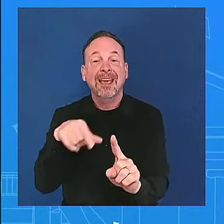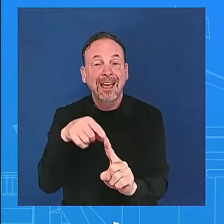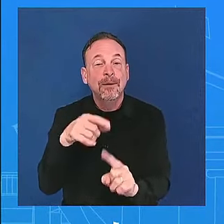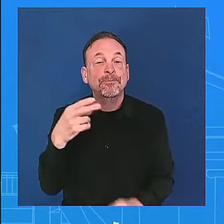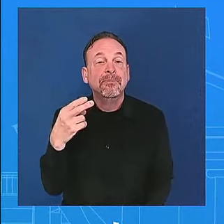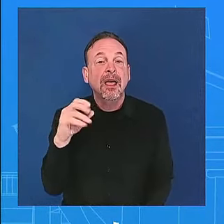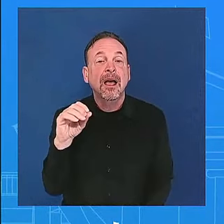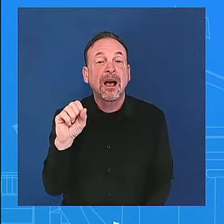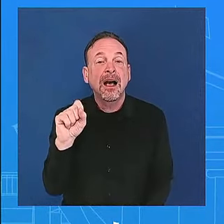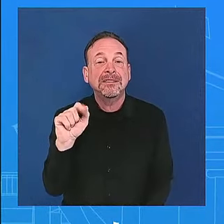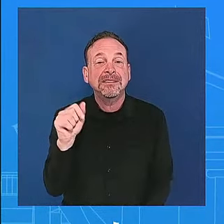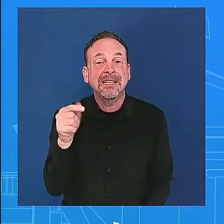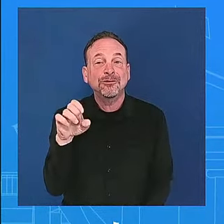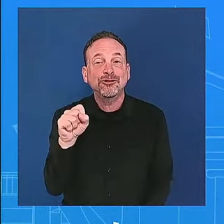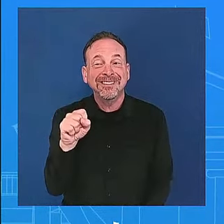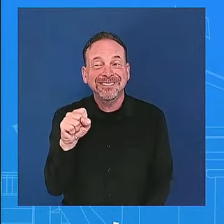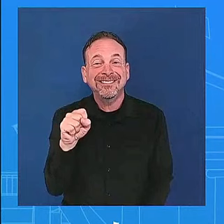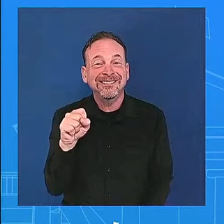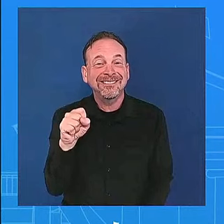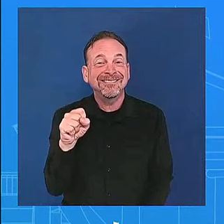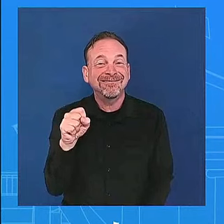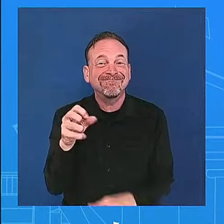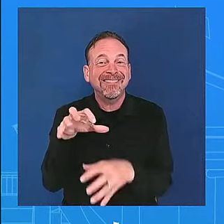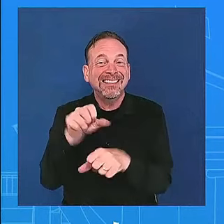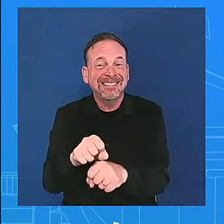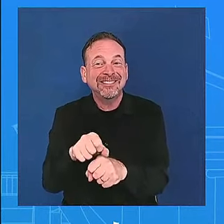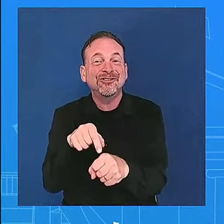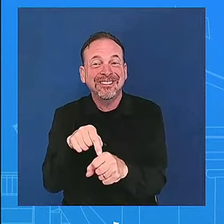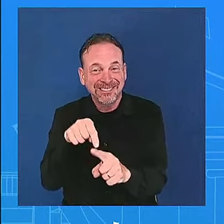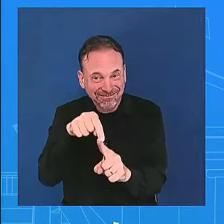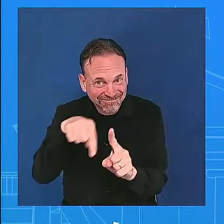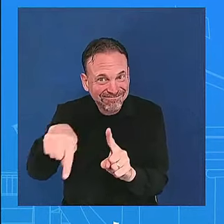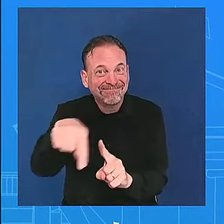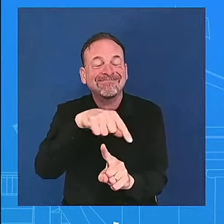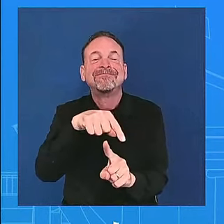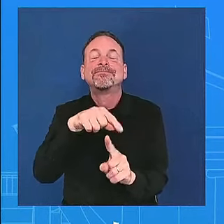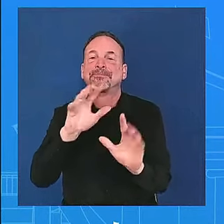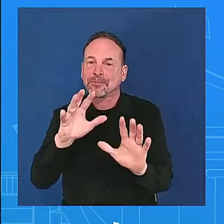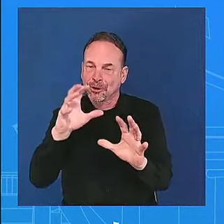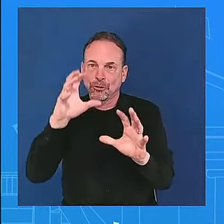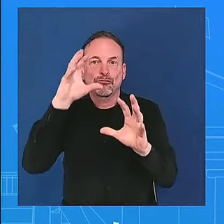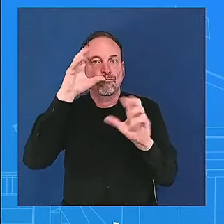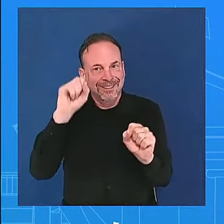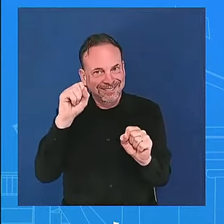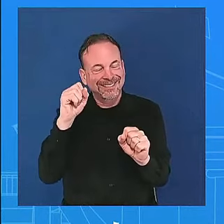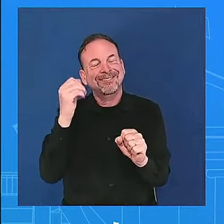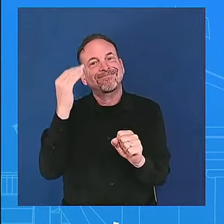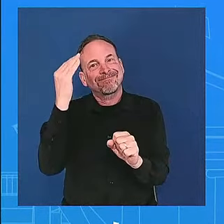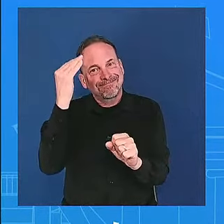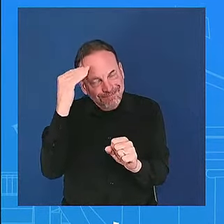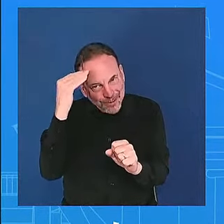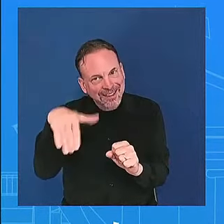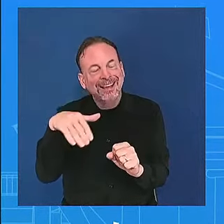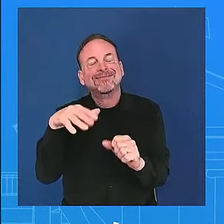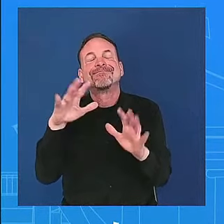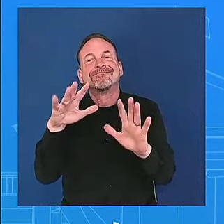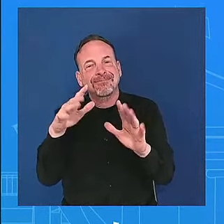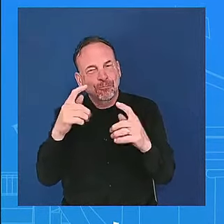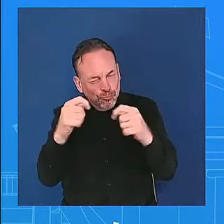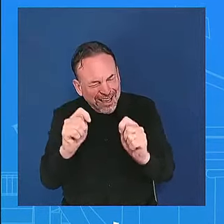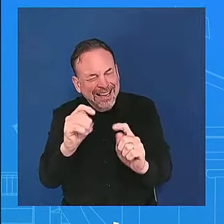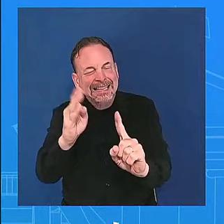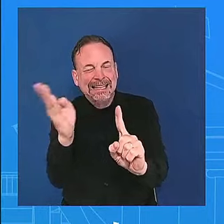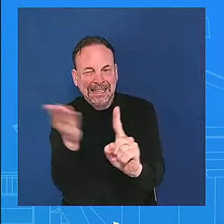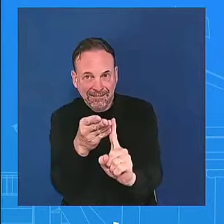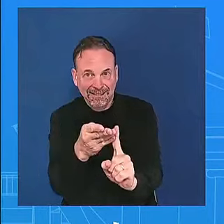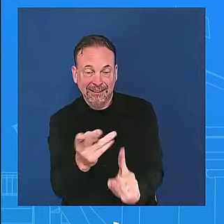how important it is to get a ceasefire he understands how important it is uh to get that continue uh to get uh humanitarian aid into